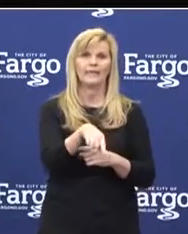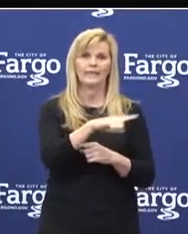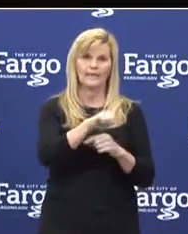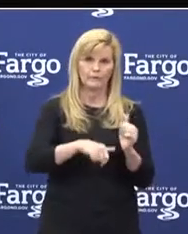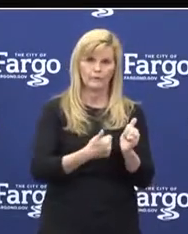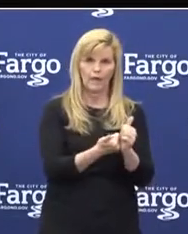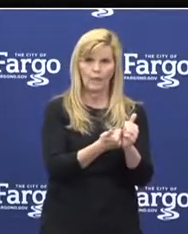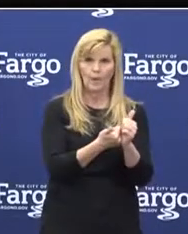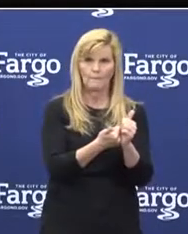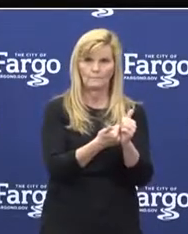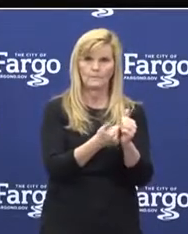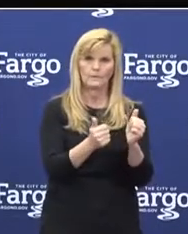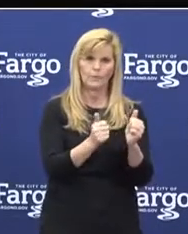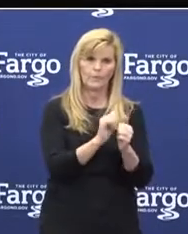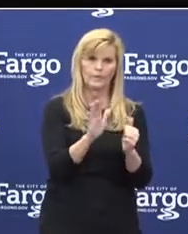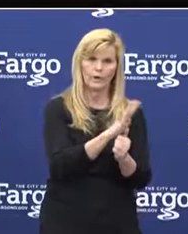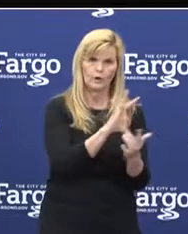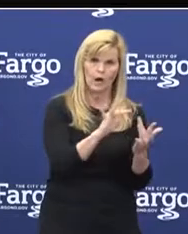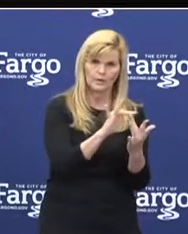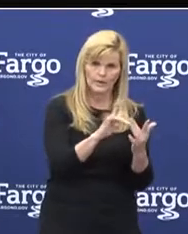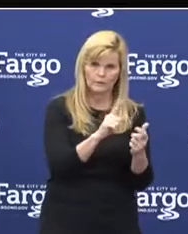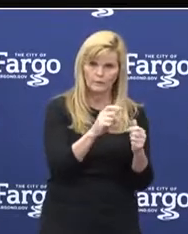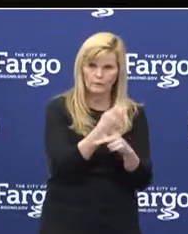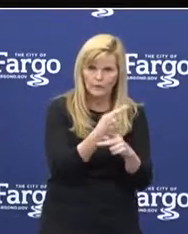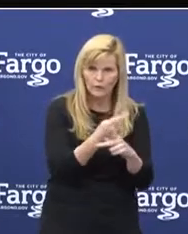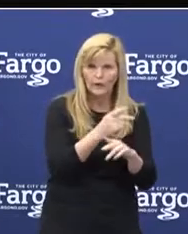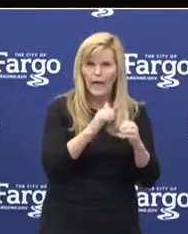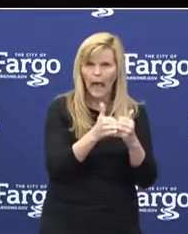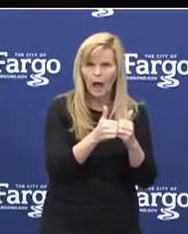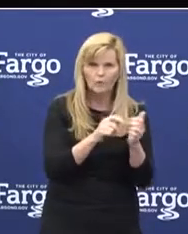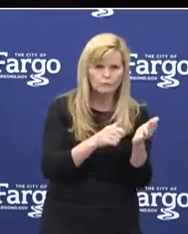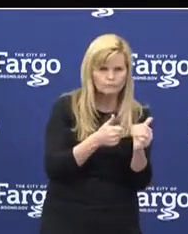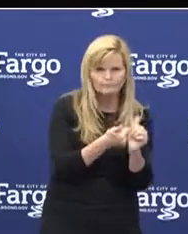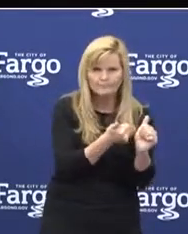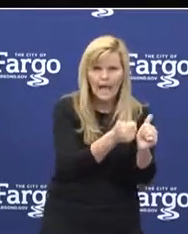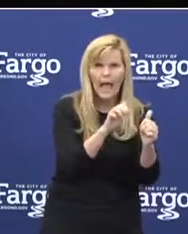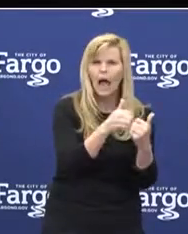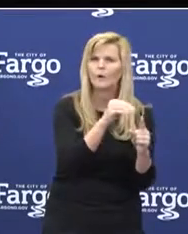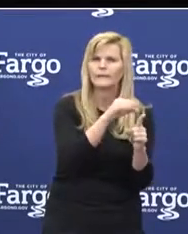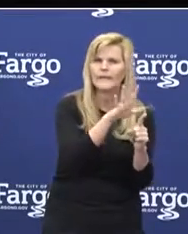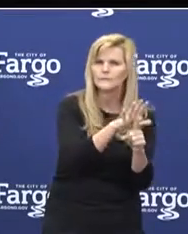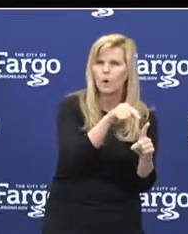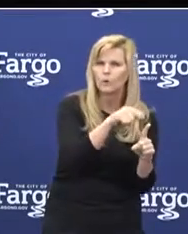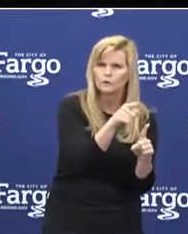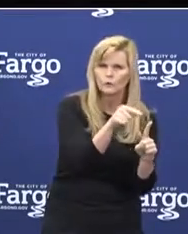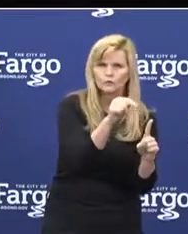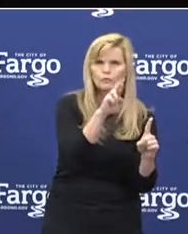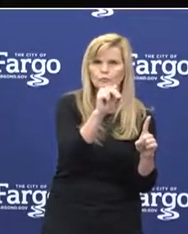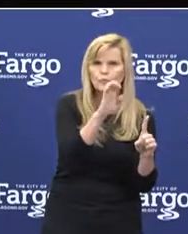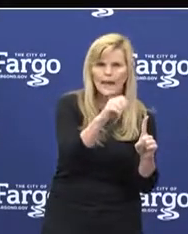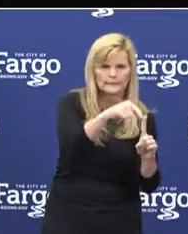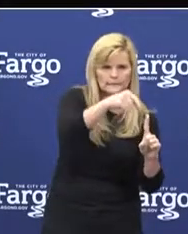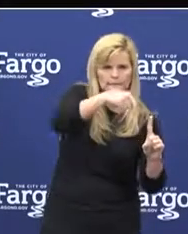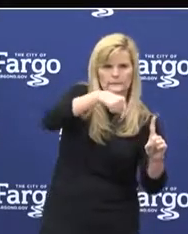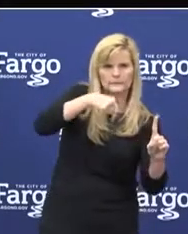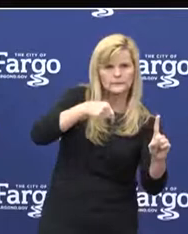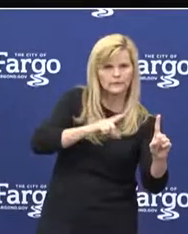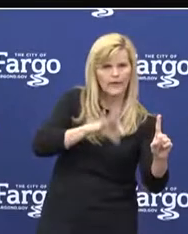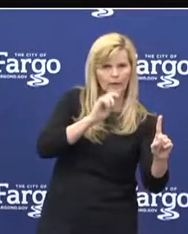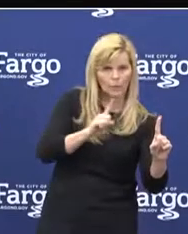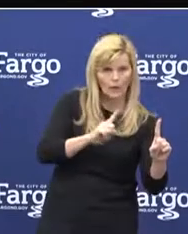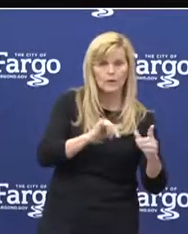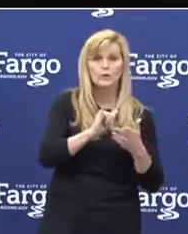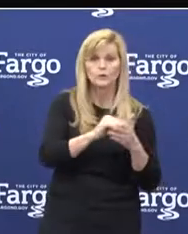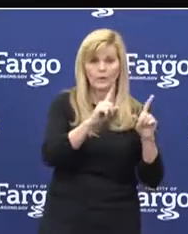follow up with contact tracing and conversations with those individuals. So those test results that are happening in